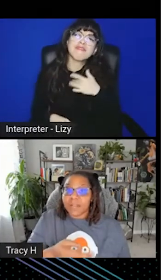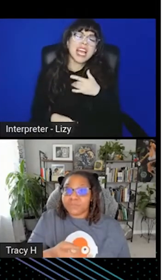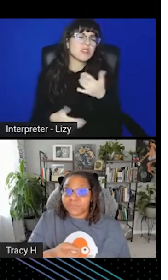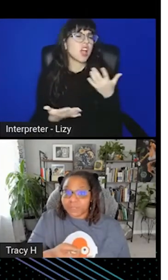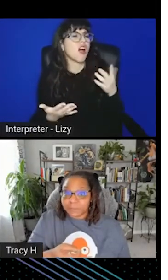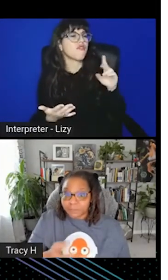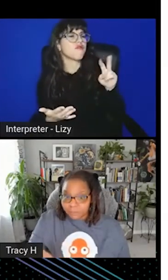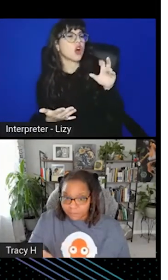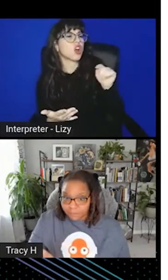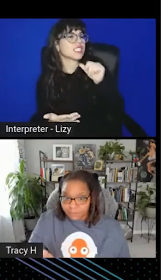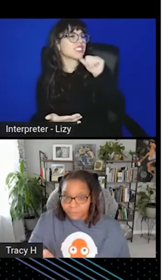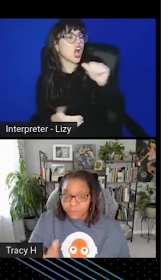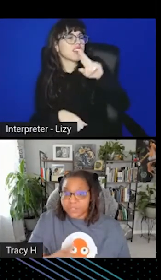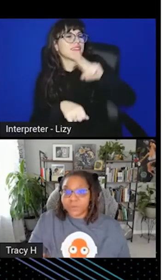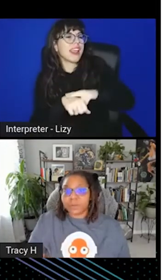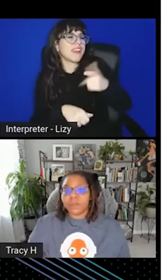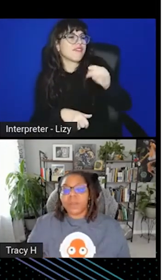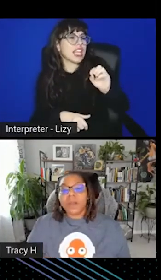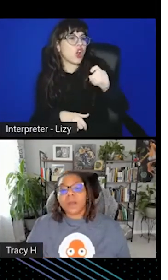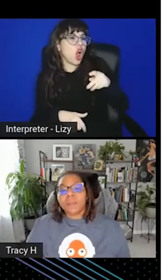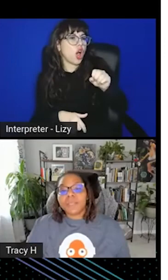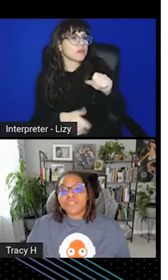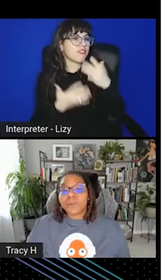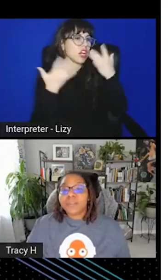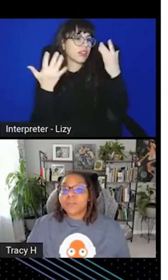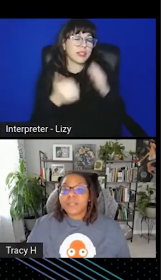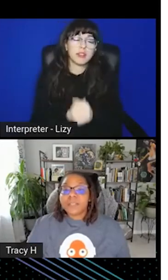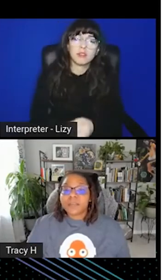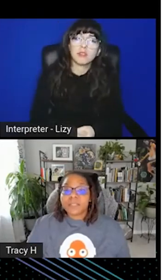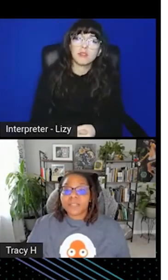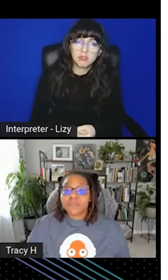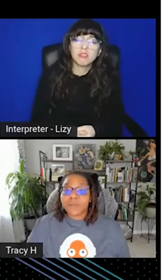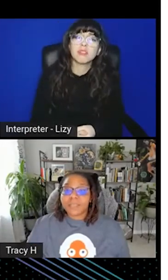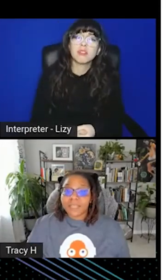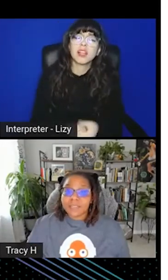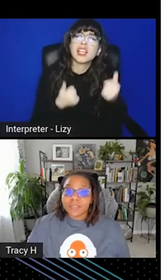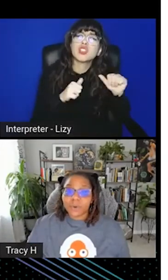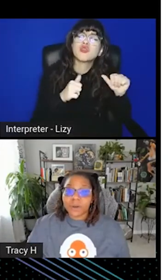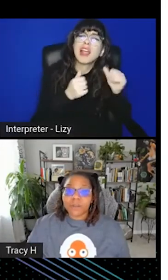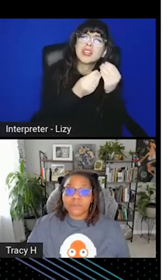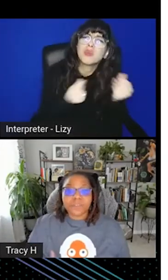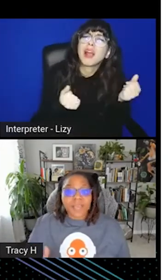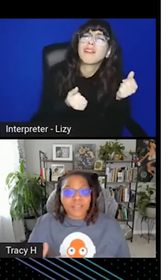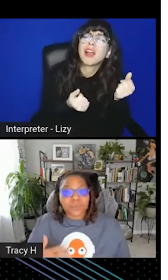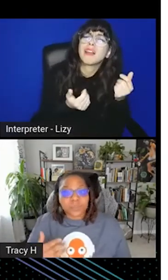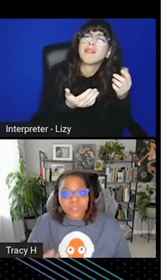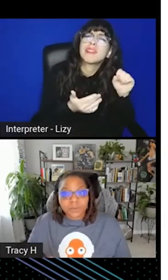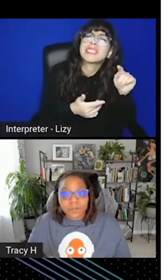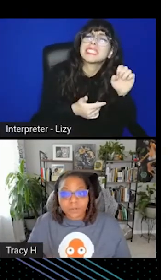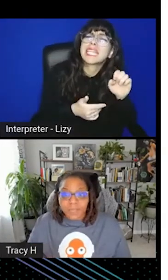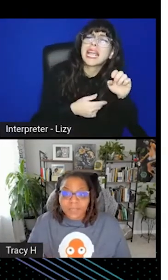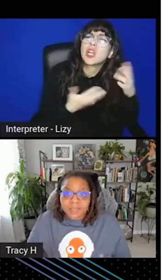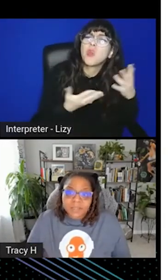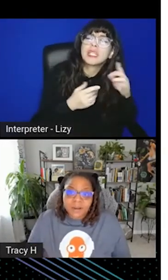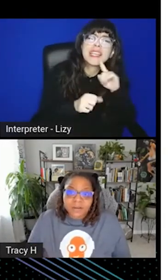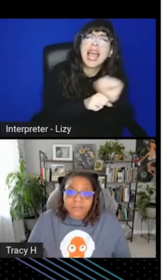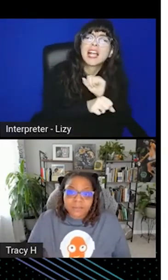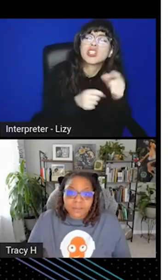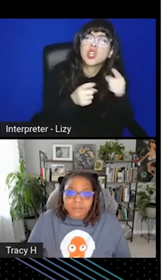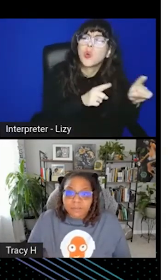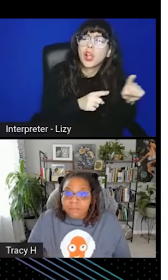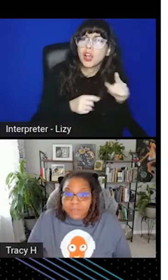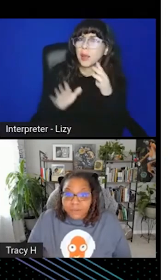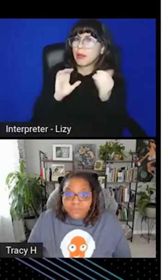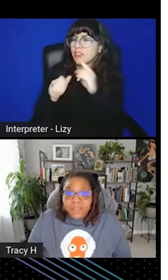GitOps friendly for what it's worth. It's trying to reconcile the state of what it thinks is going on versus the actual secret. And it's declarative.